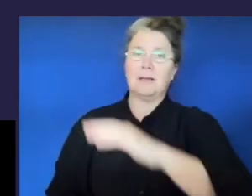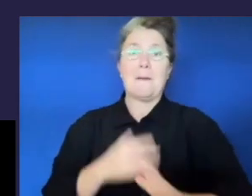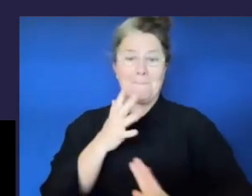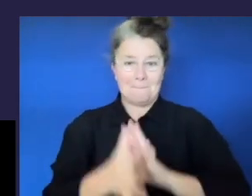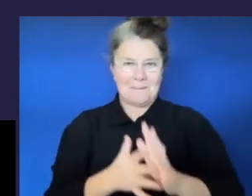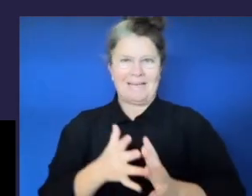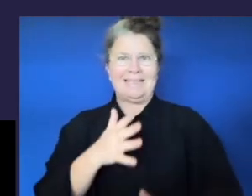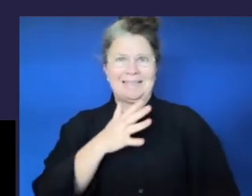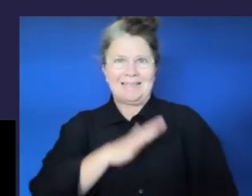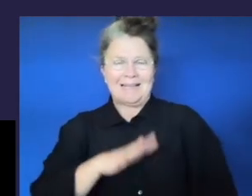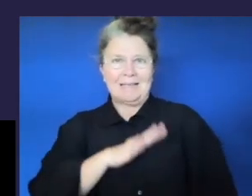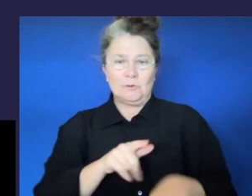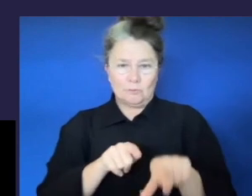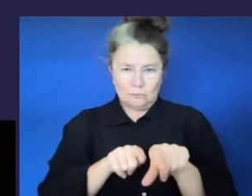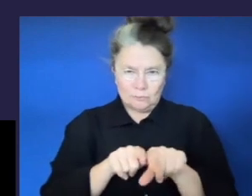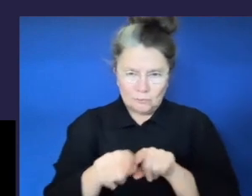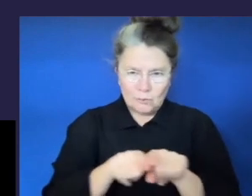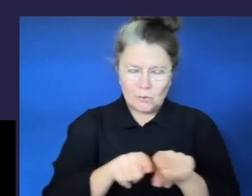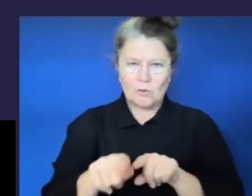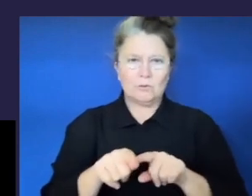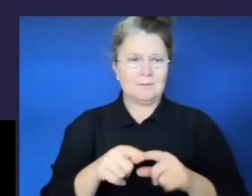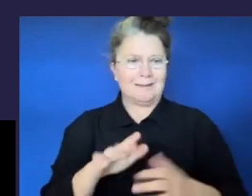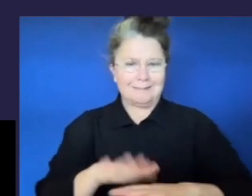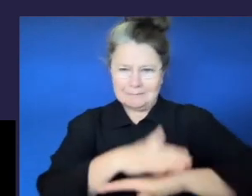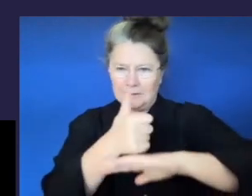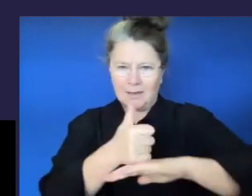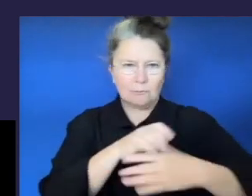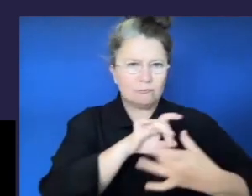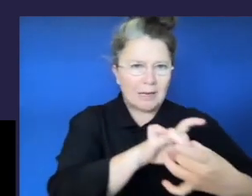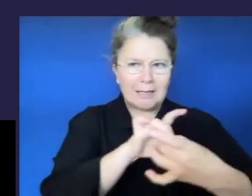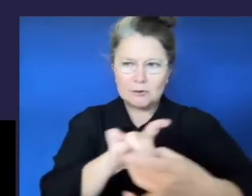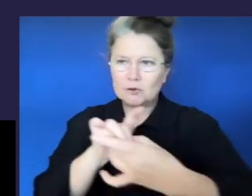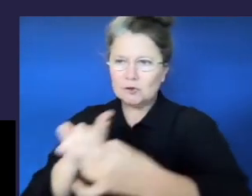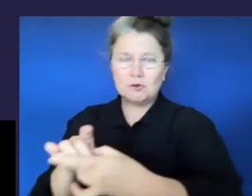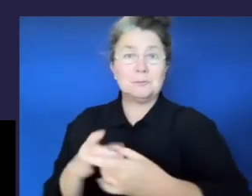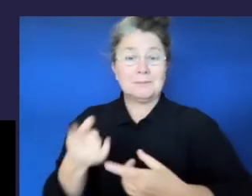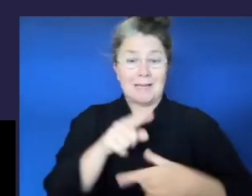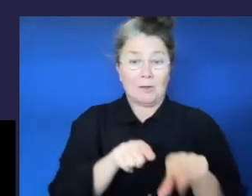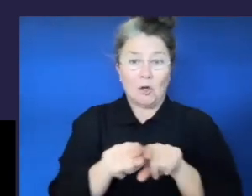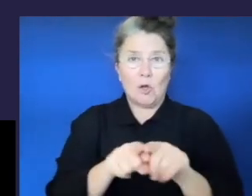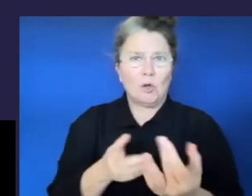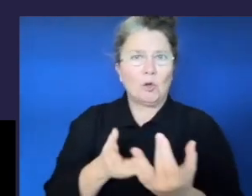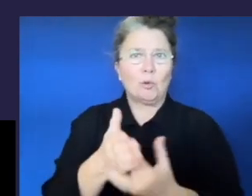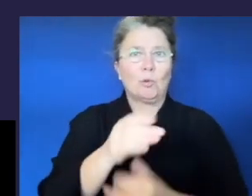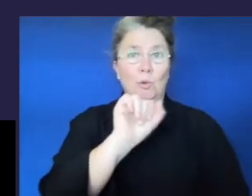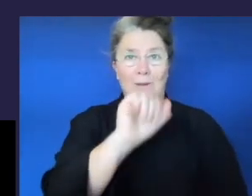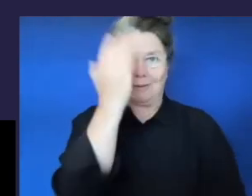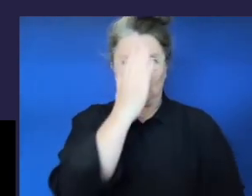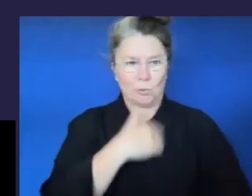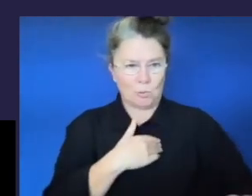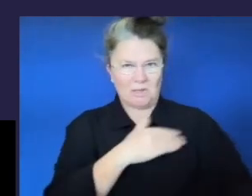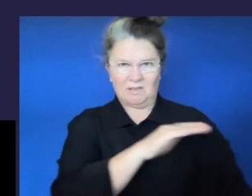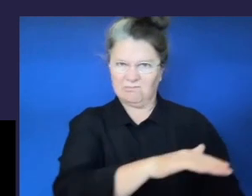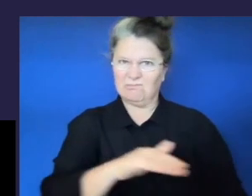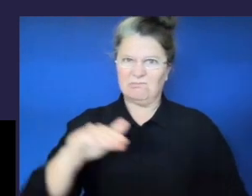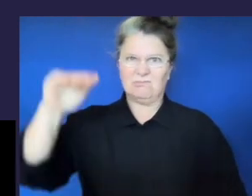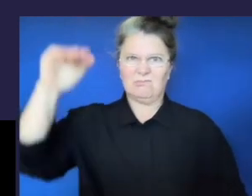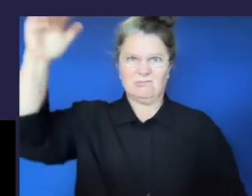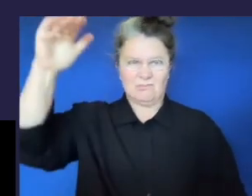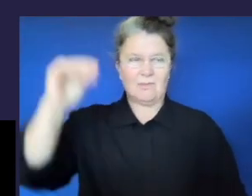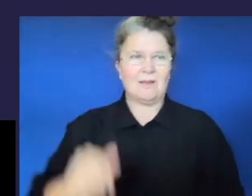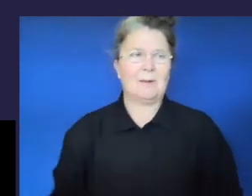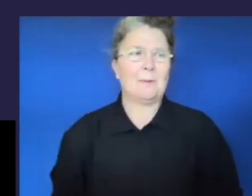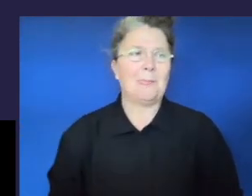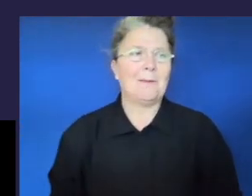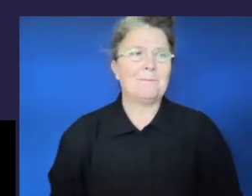and belong across all facets of schooling. There are a number of effective practices that when implemented support the realisation of